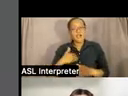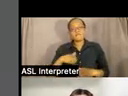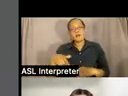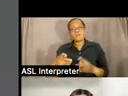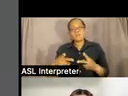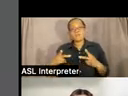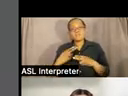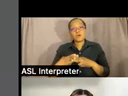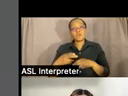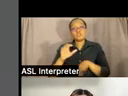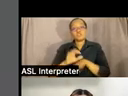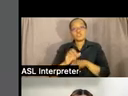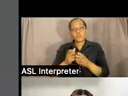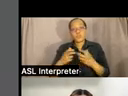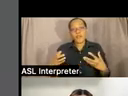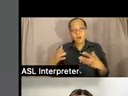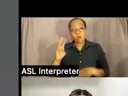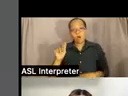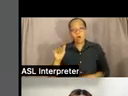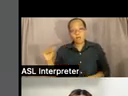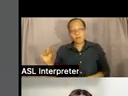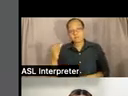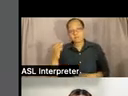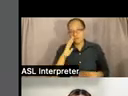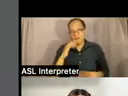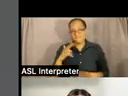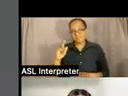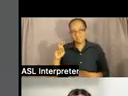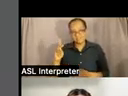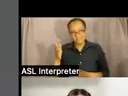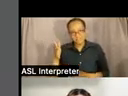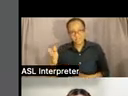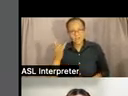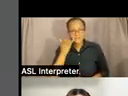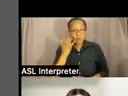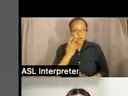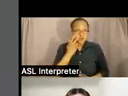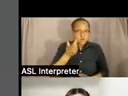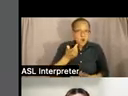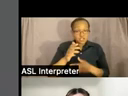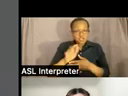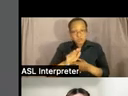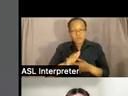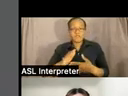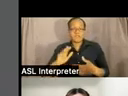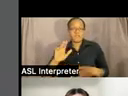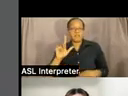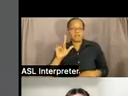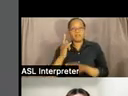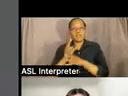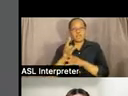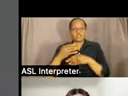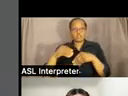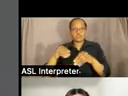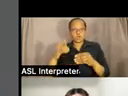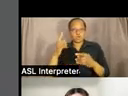as well and if you want to screen liquor store dreams so is always looking to take this movie far and wide so we really just want